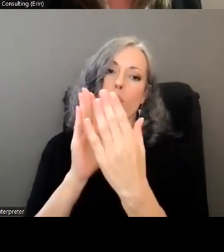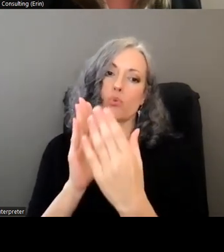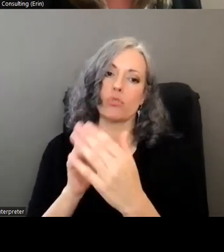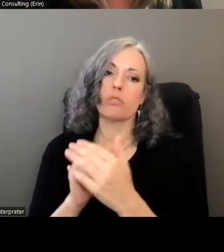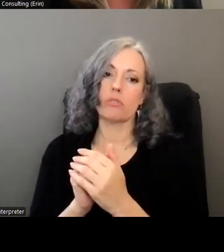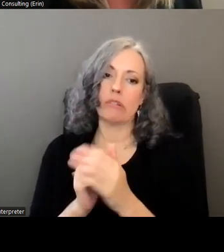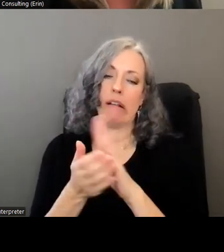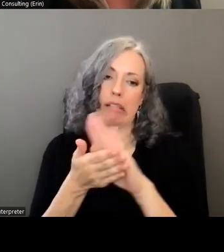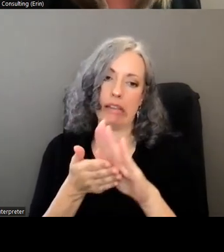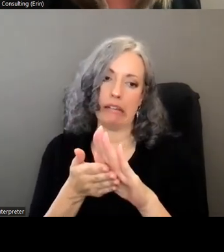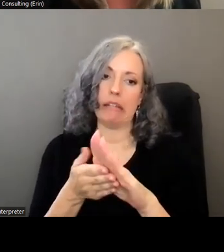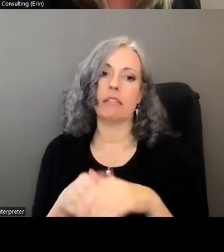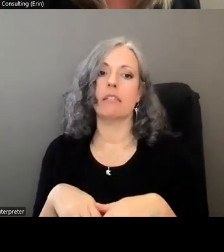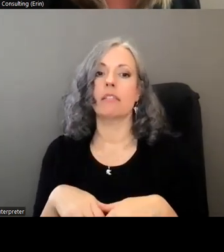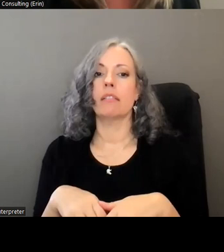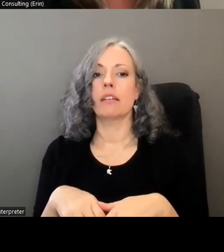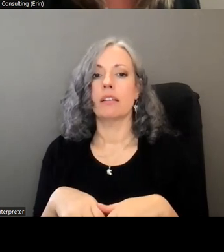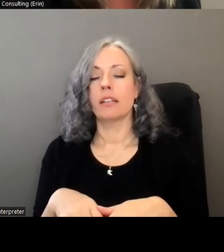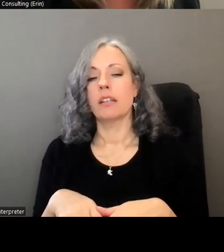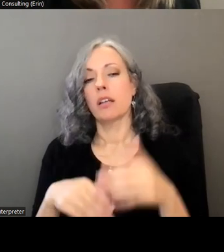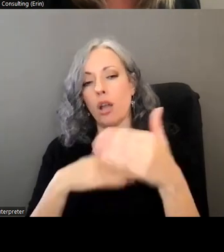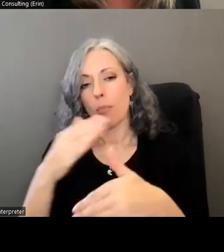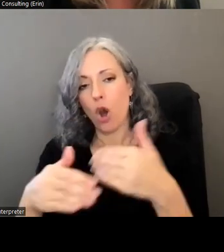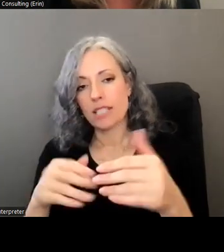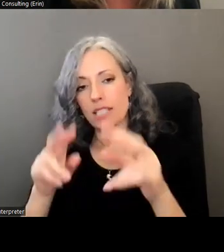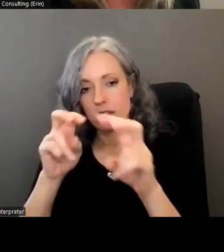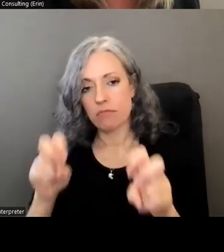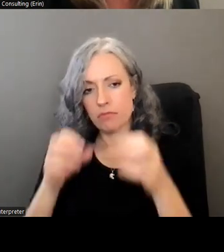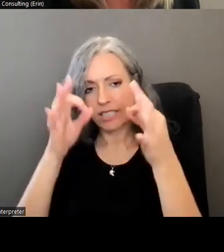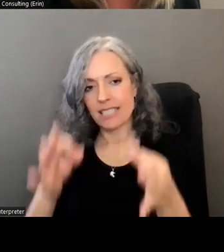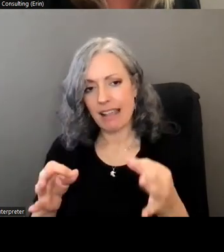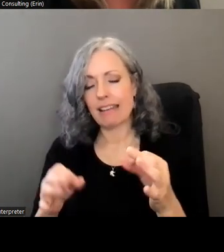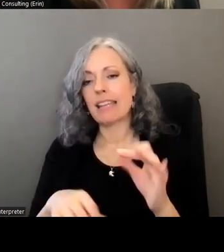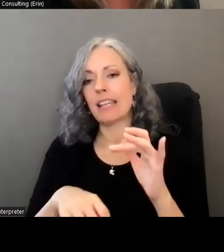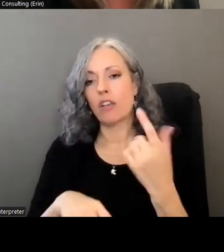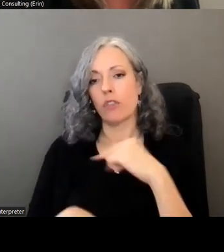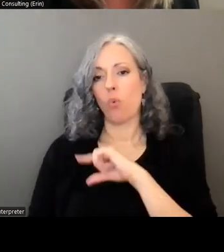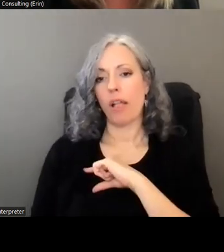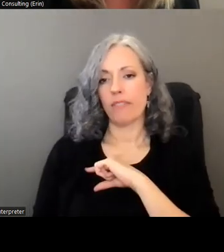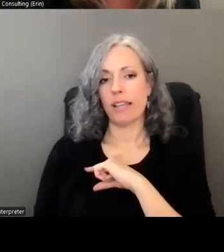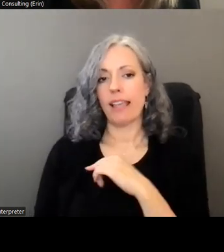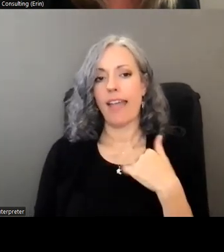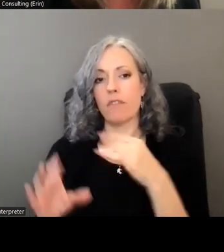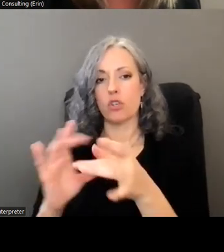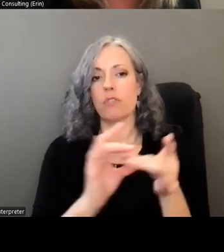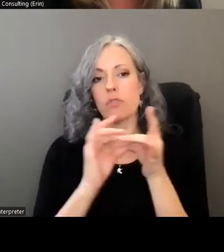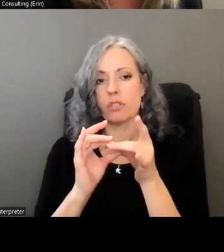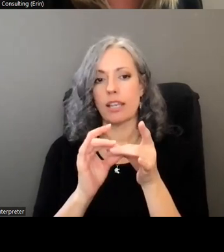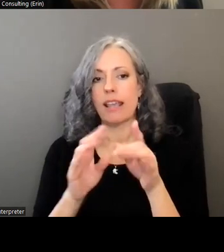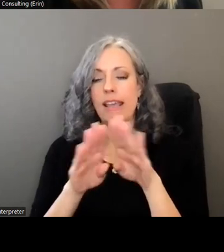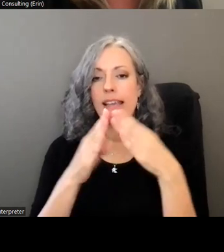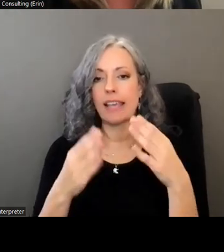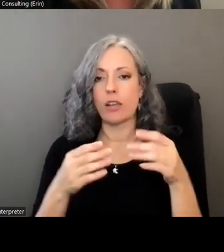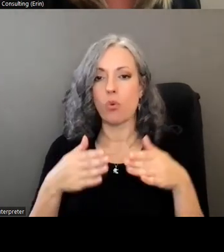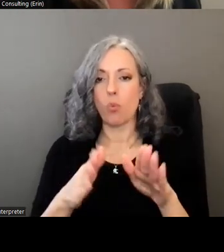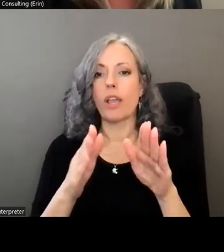be a standardized intake and assessment process to to determine eligibility and need having a universal gateway program and user